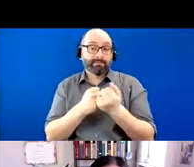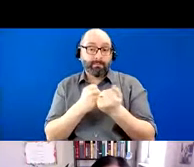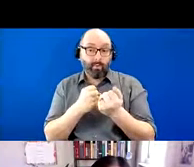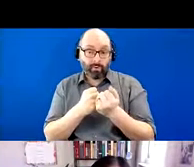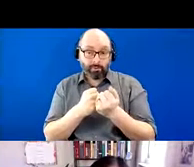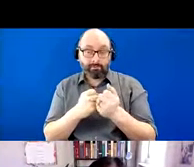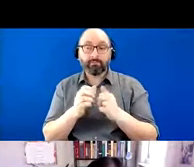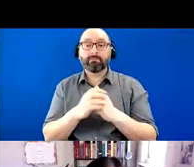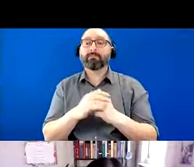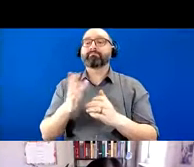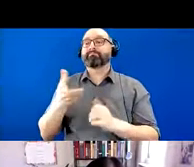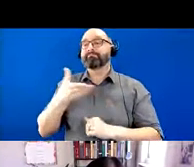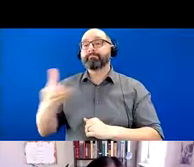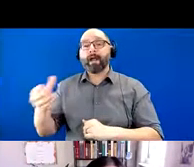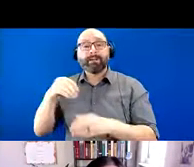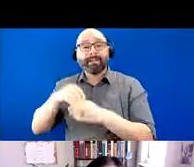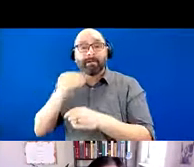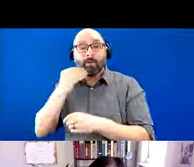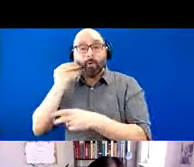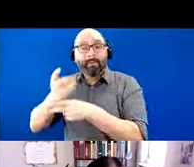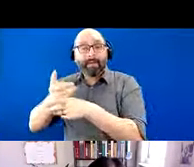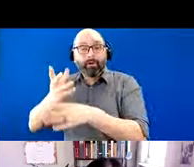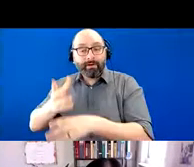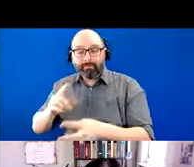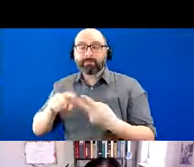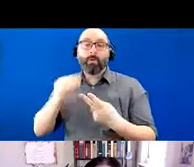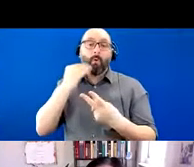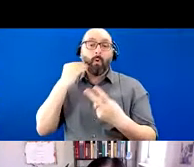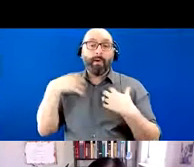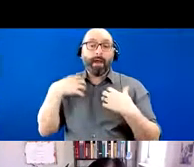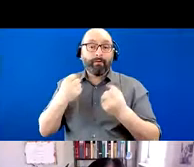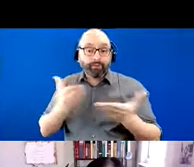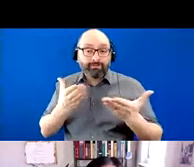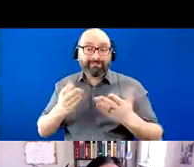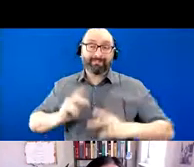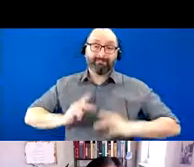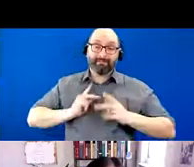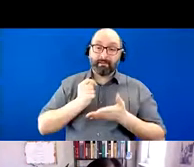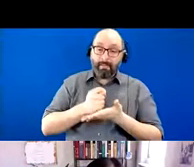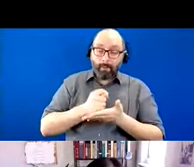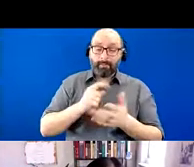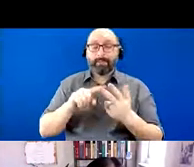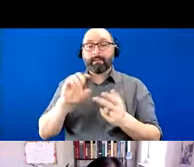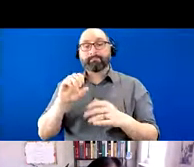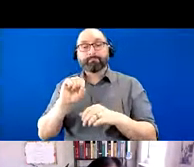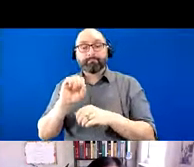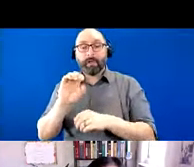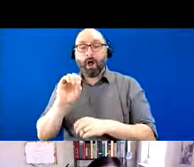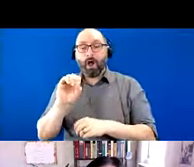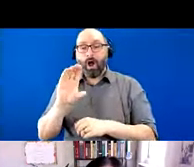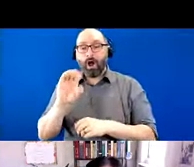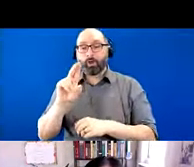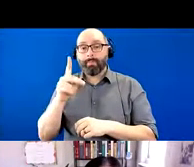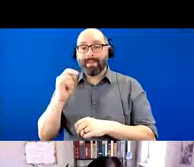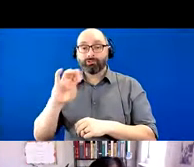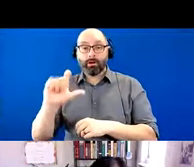of hiring in-home caregivers, home health services like physical therapy or occupational therapy. There